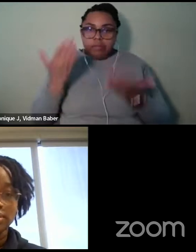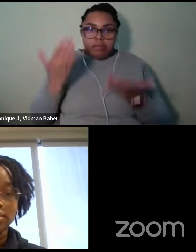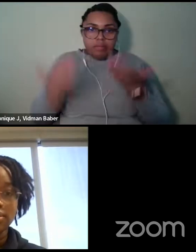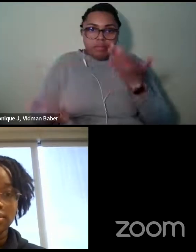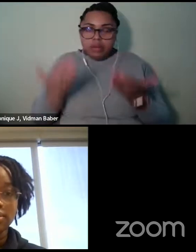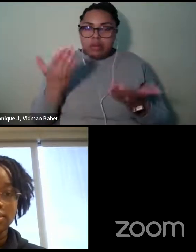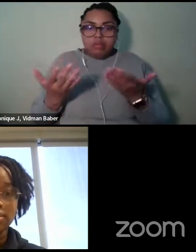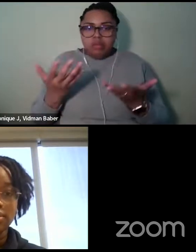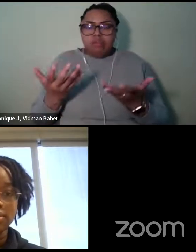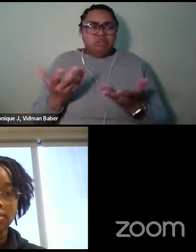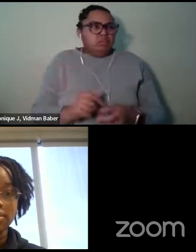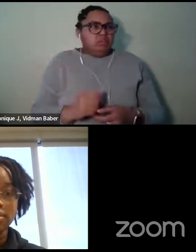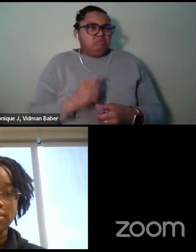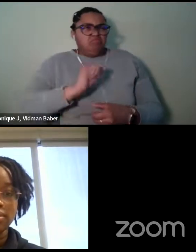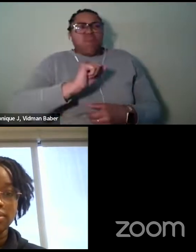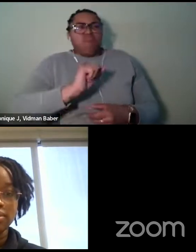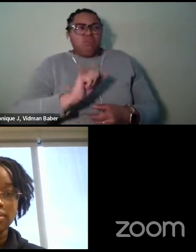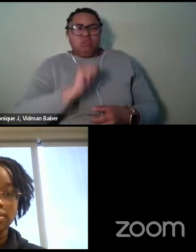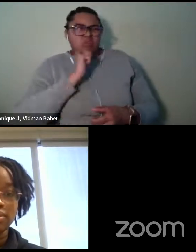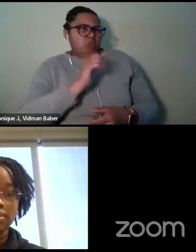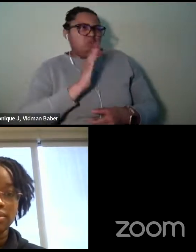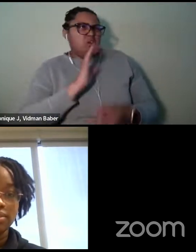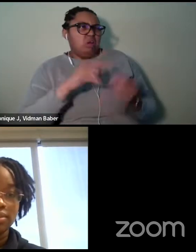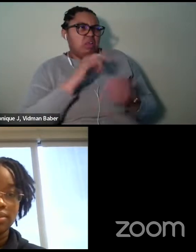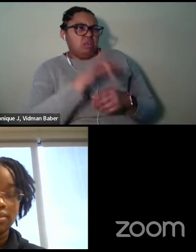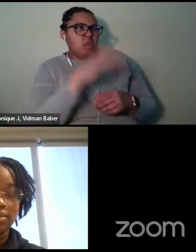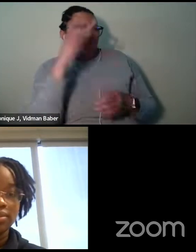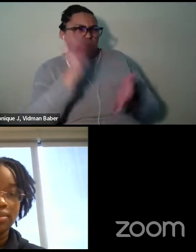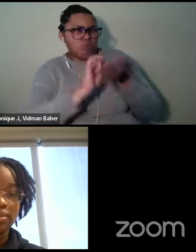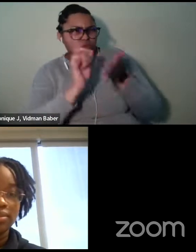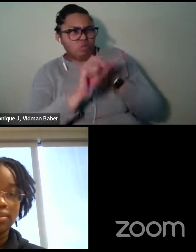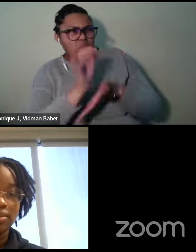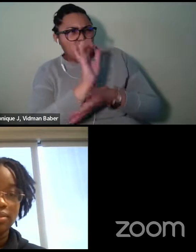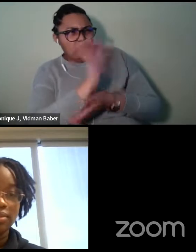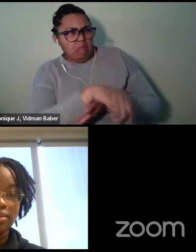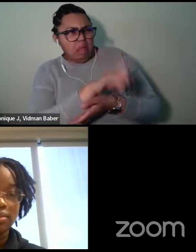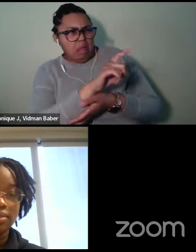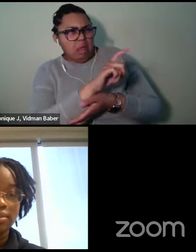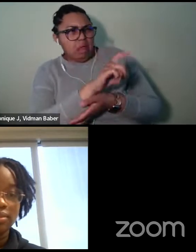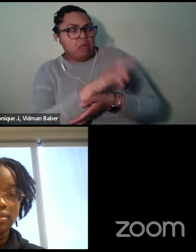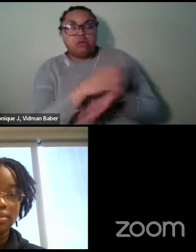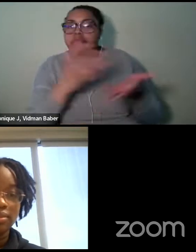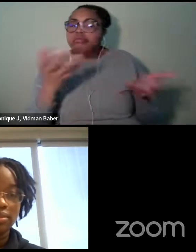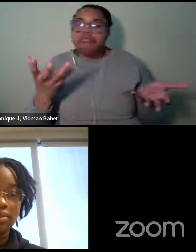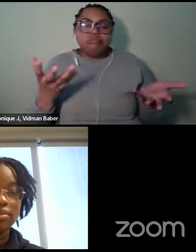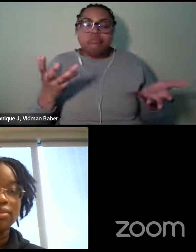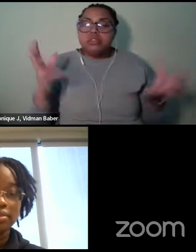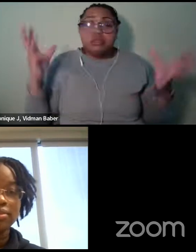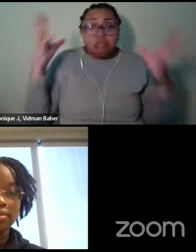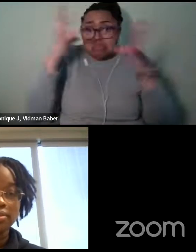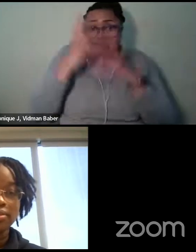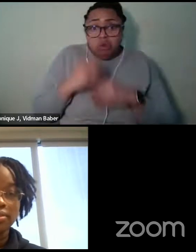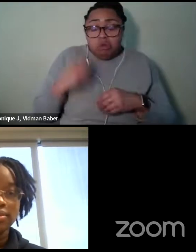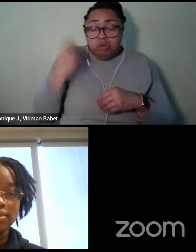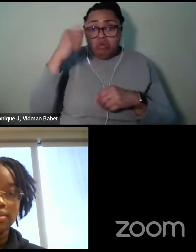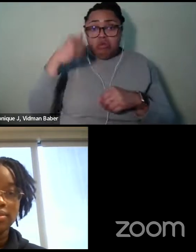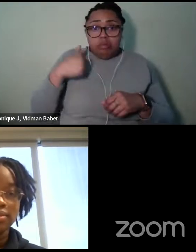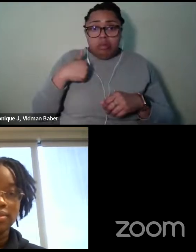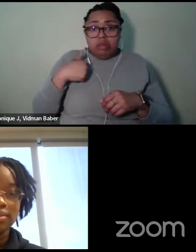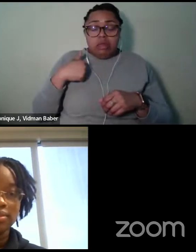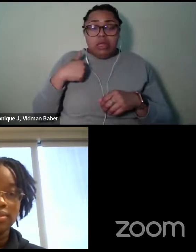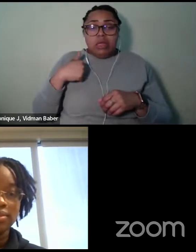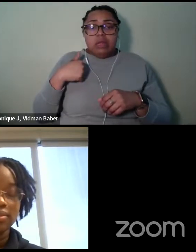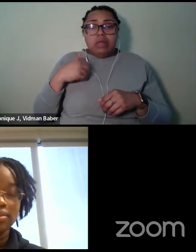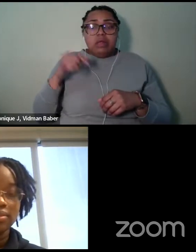you don't talk like that. Why, why are you writing like, but, um, you know, it's always been beautiful to me that just the sound of it, the